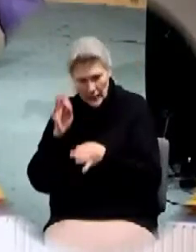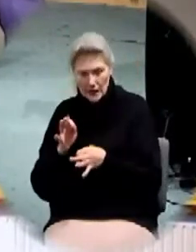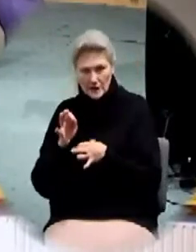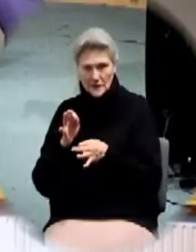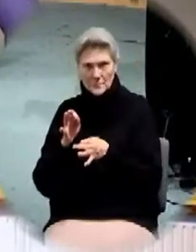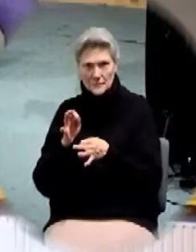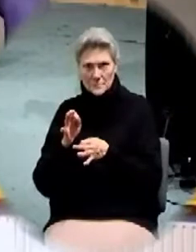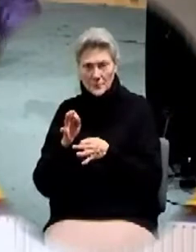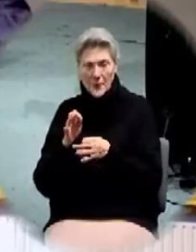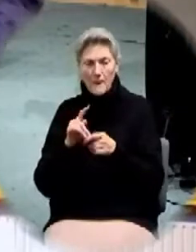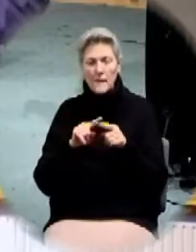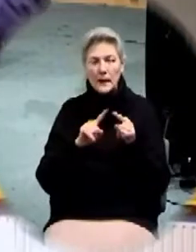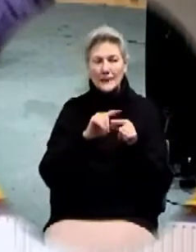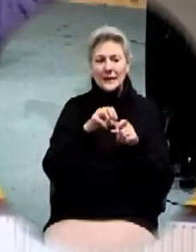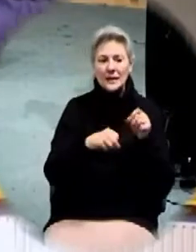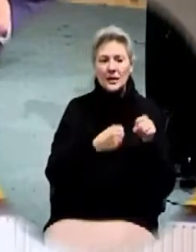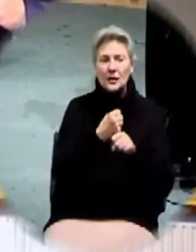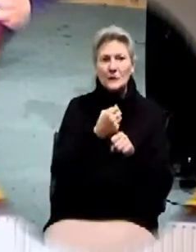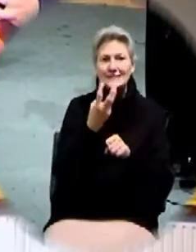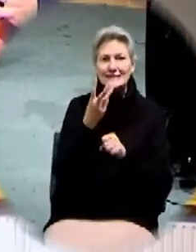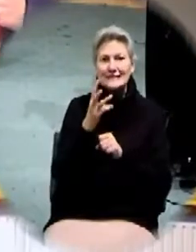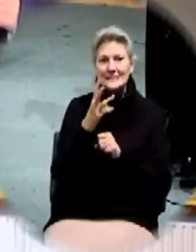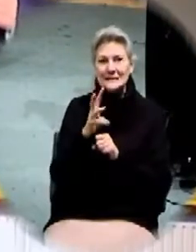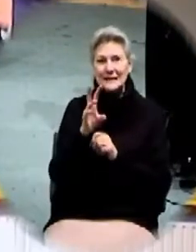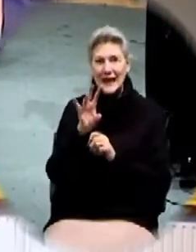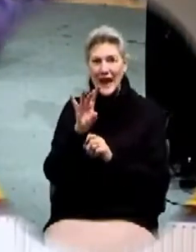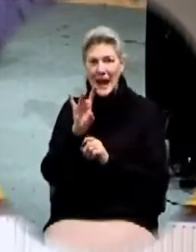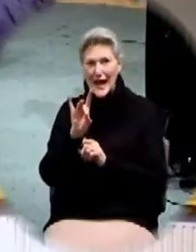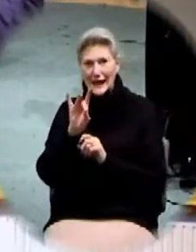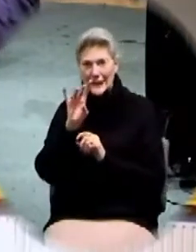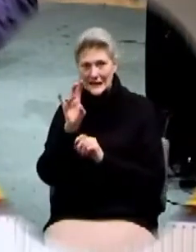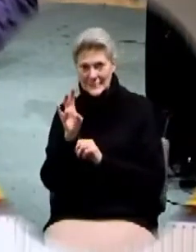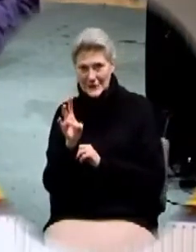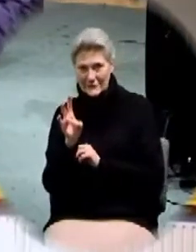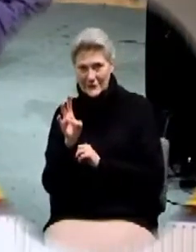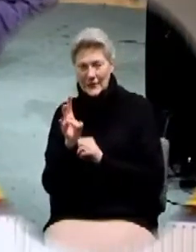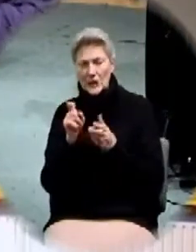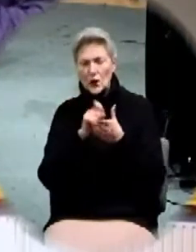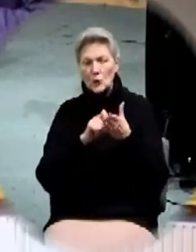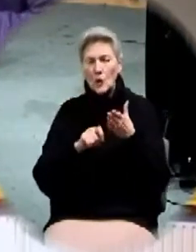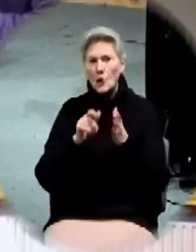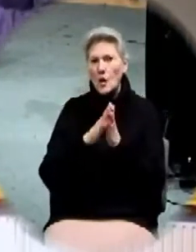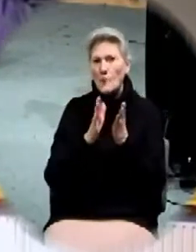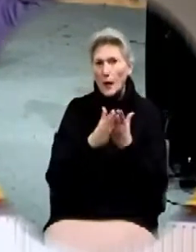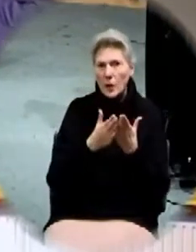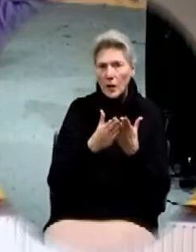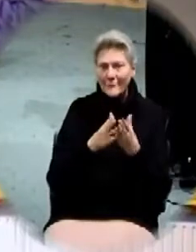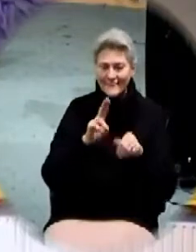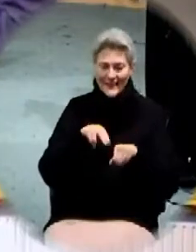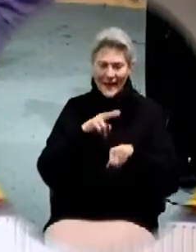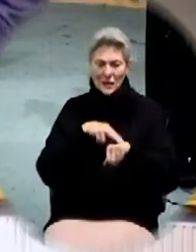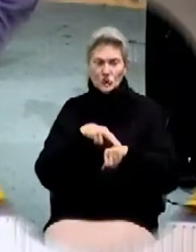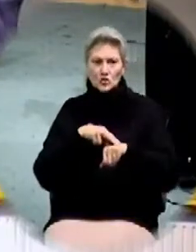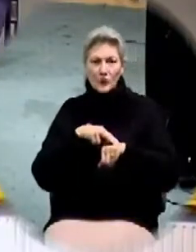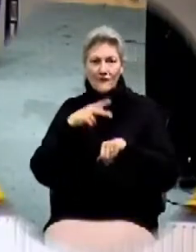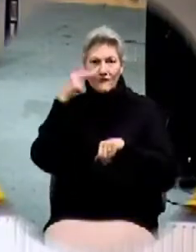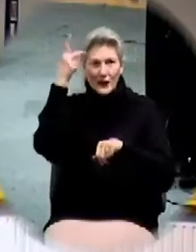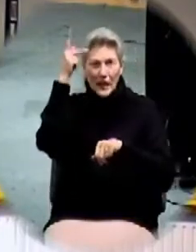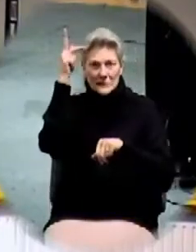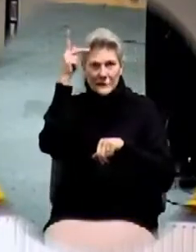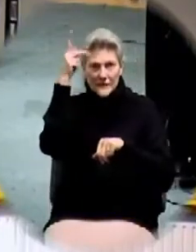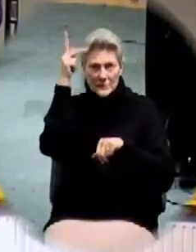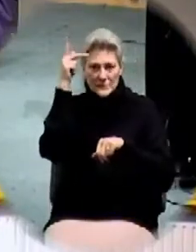But in 1687, he wrote a book called Philosophe Naturalis Principia Mathematica.